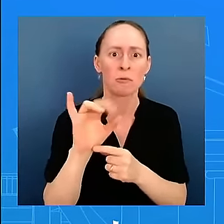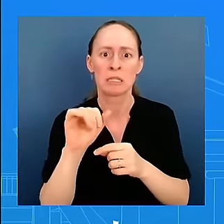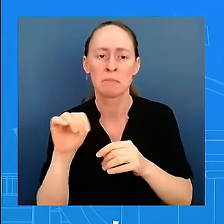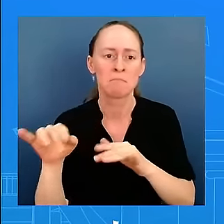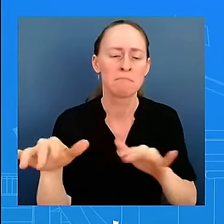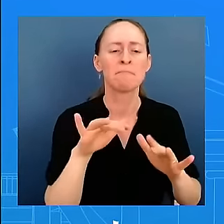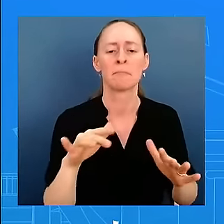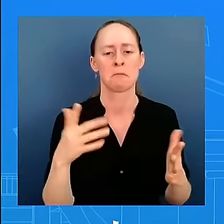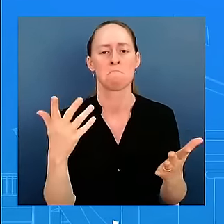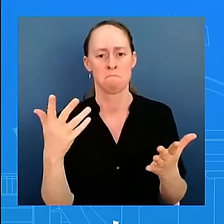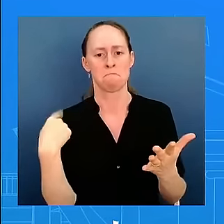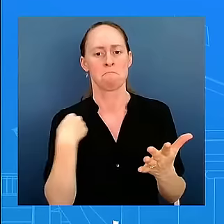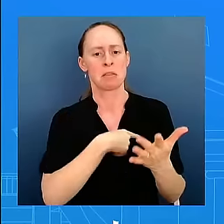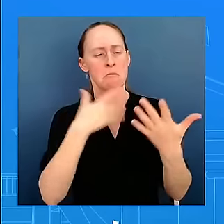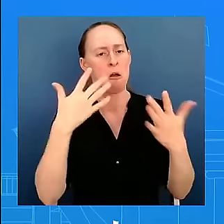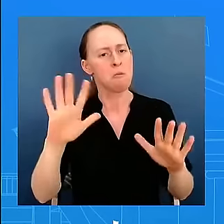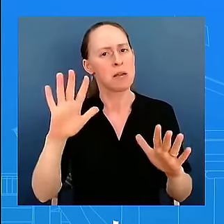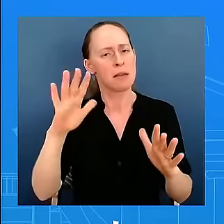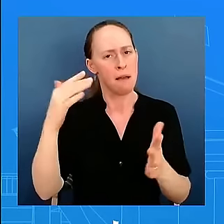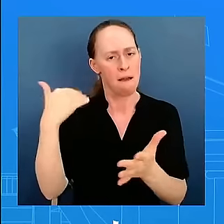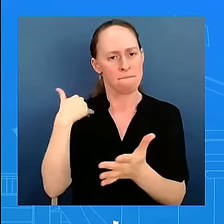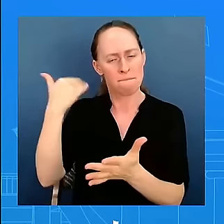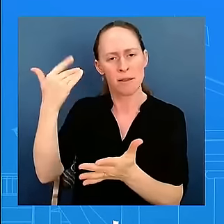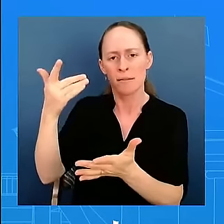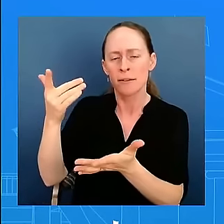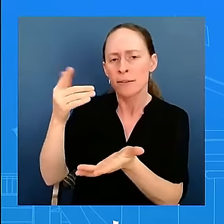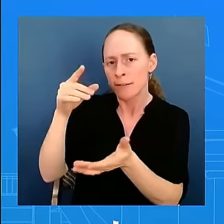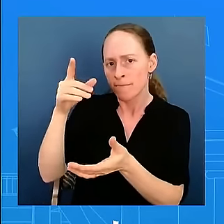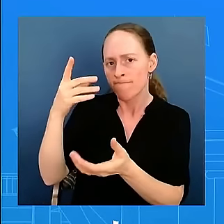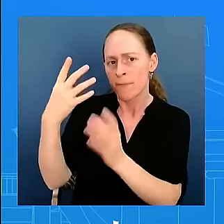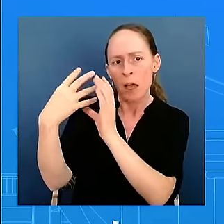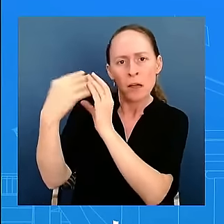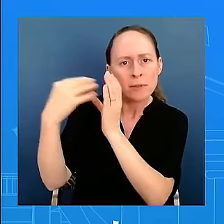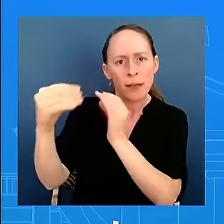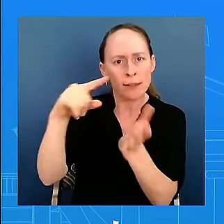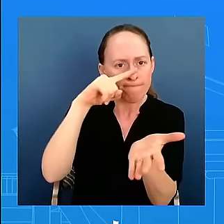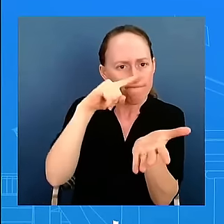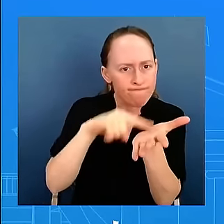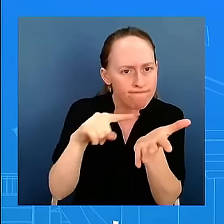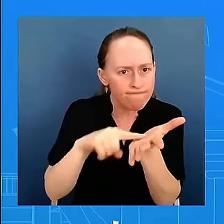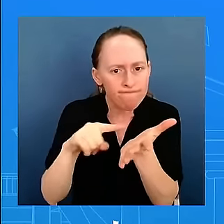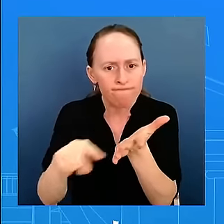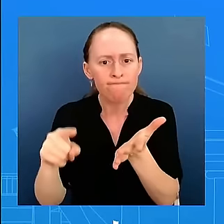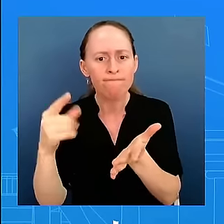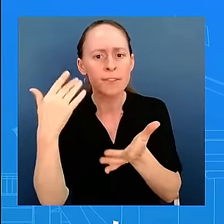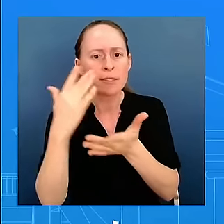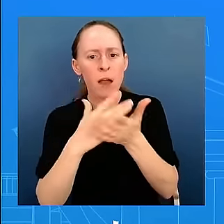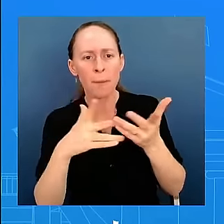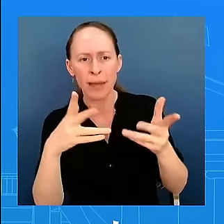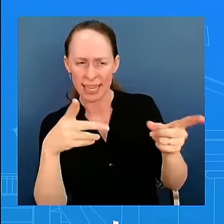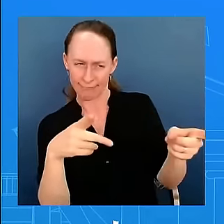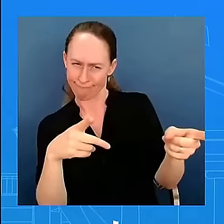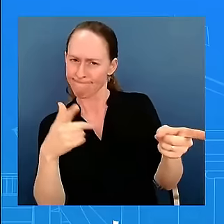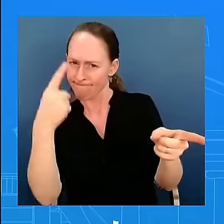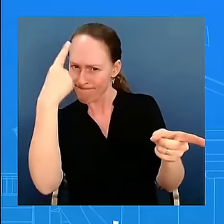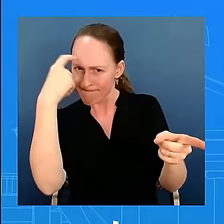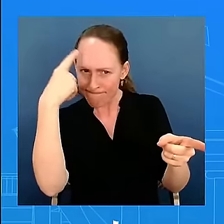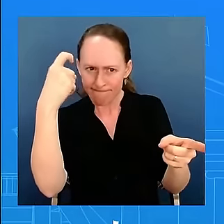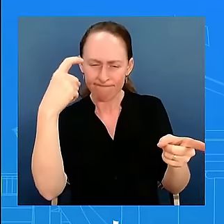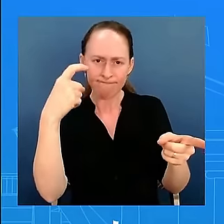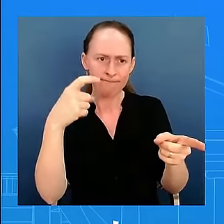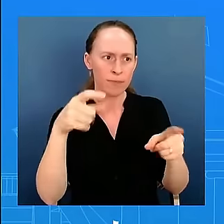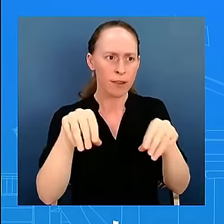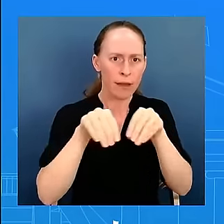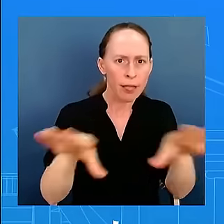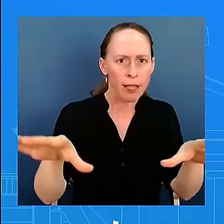claims or charges against additional employees too that have been laid out there, there, but it's clear to us that